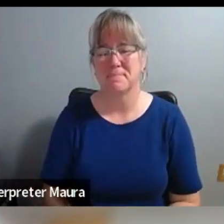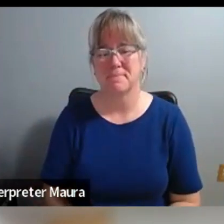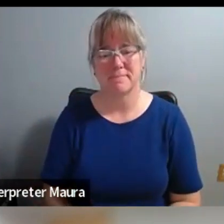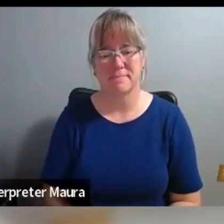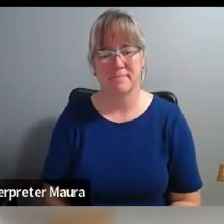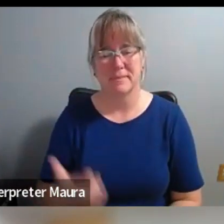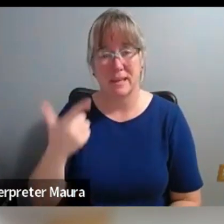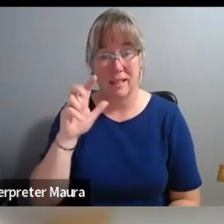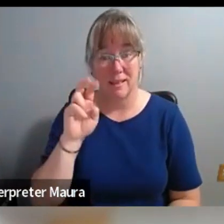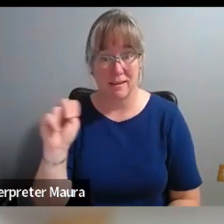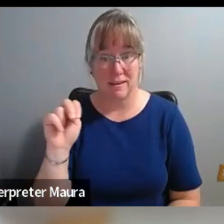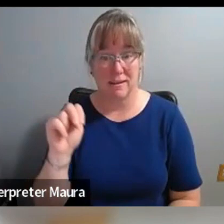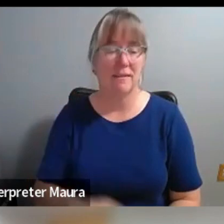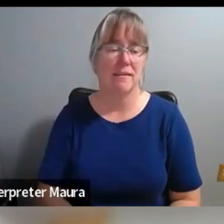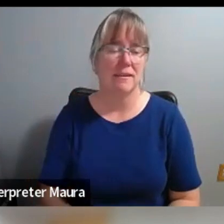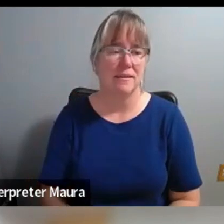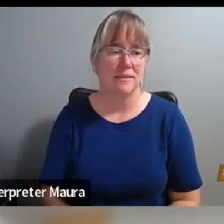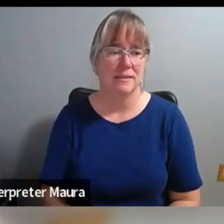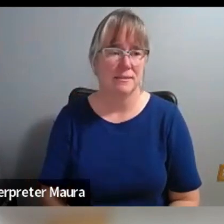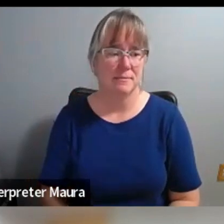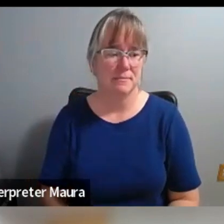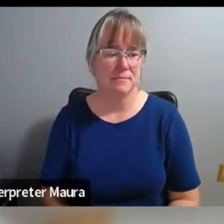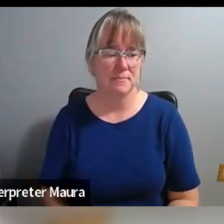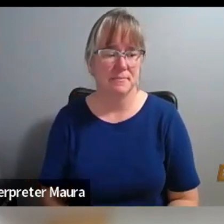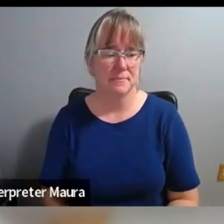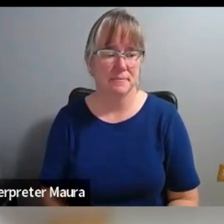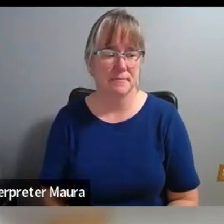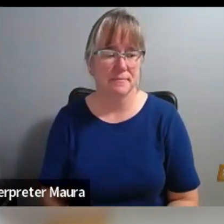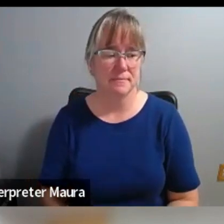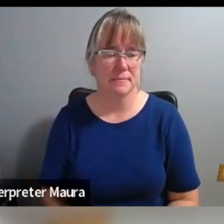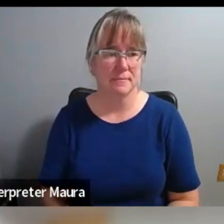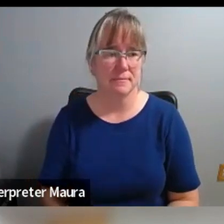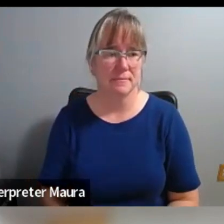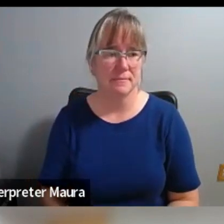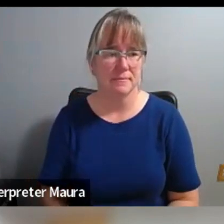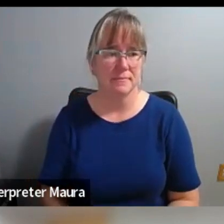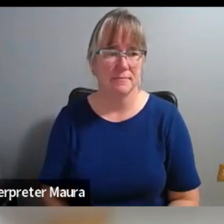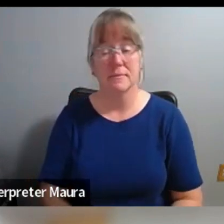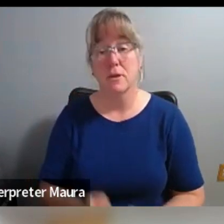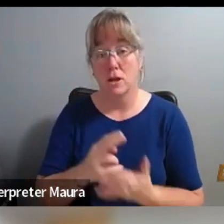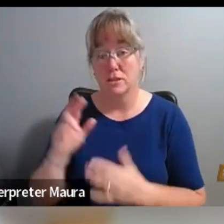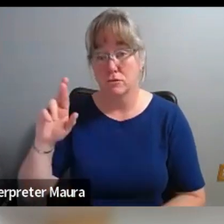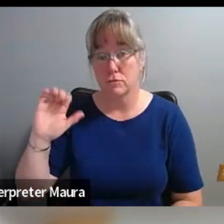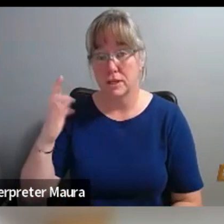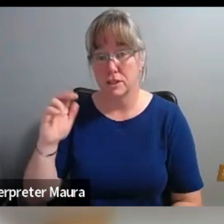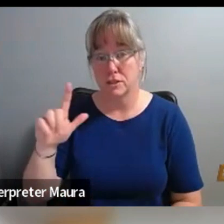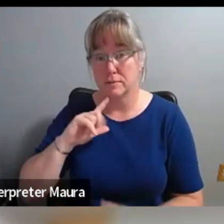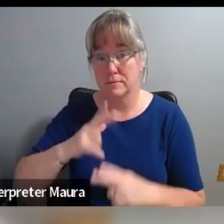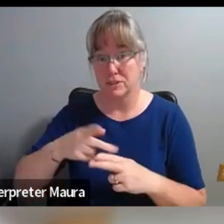Well, it was, you know, to be honest with you, I think Rachel alluded to it